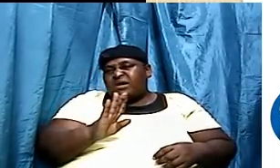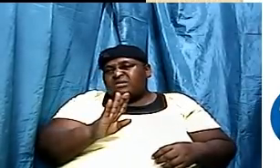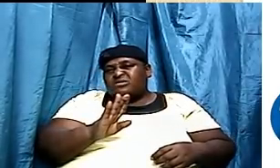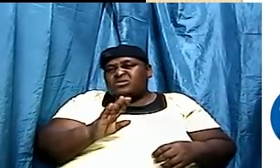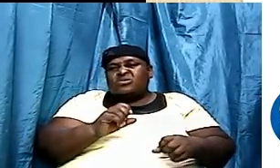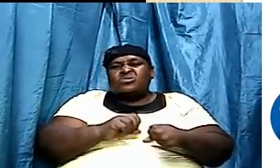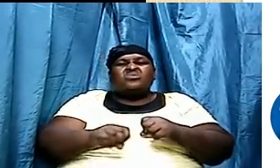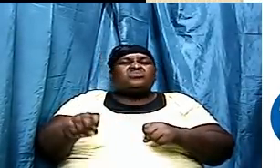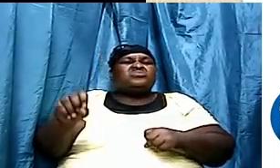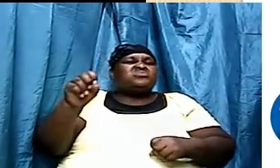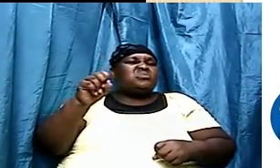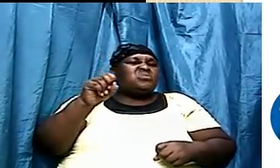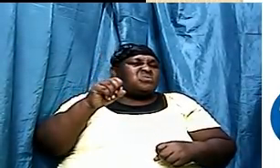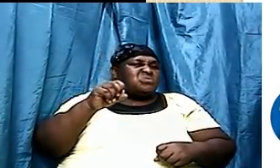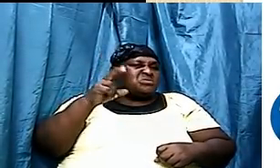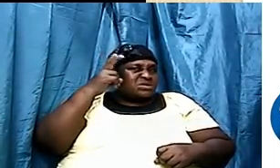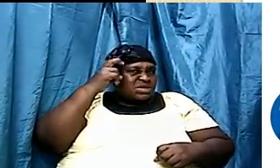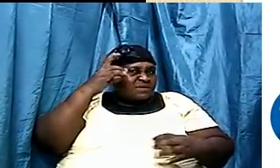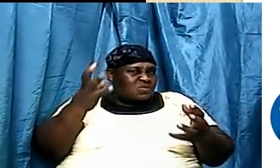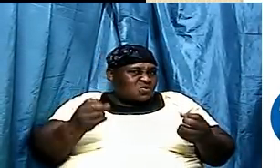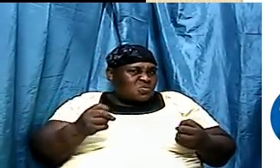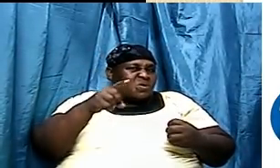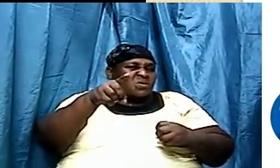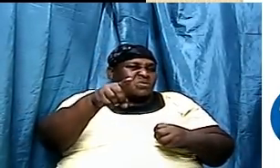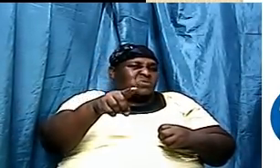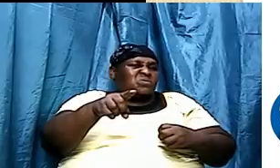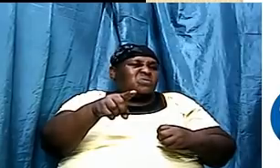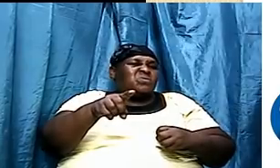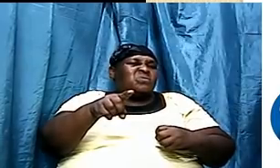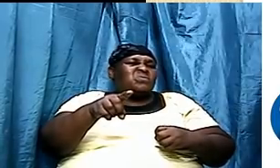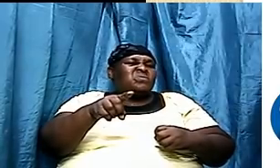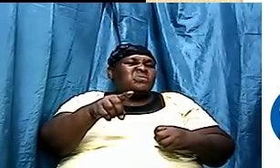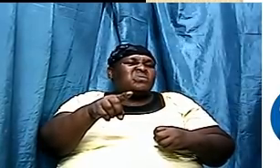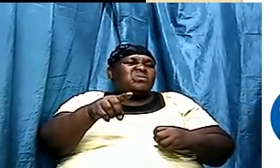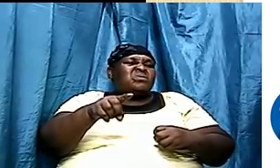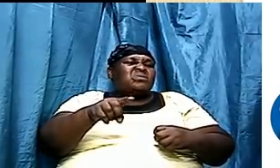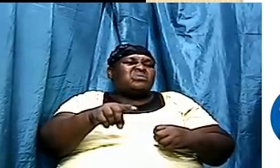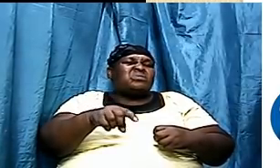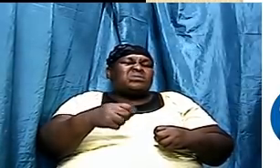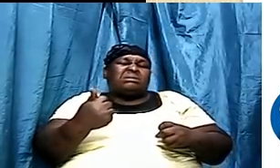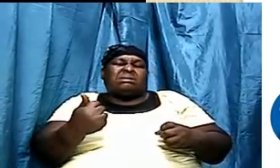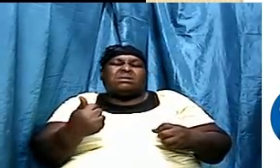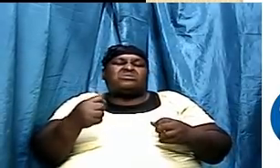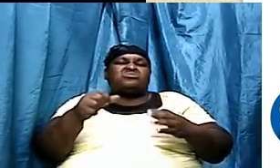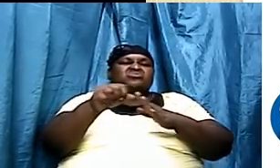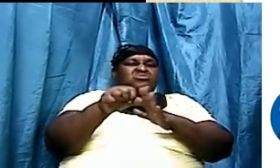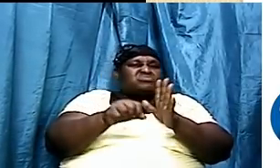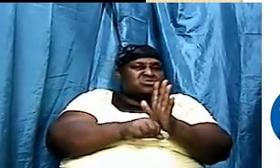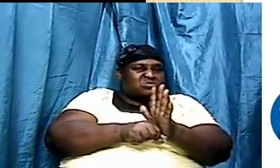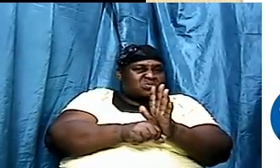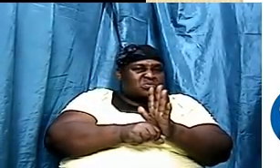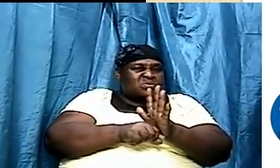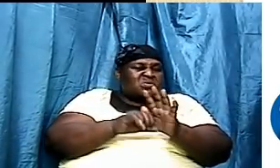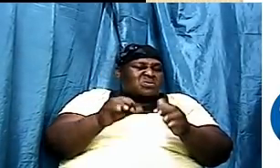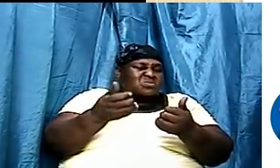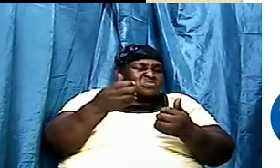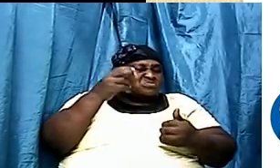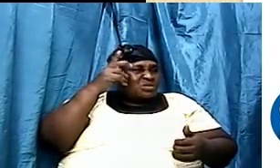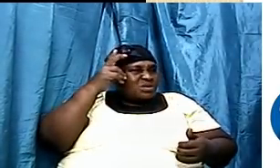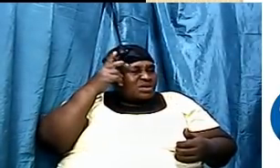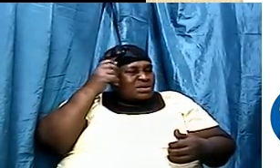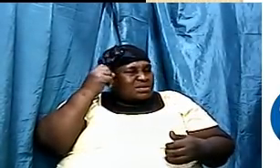devil wants you to distort the word of God. And we went through some basic principles in our last time. As it relates to how to understand the word.